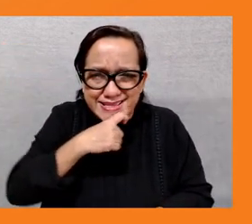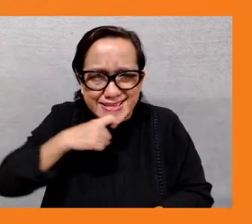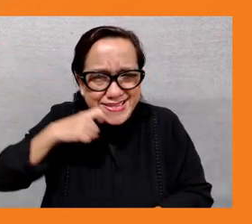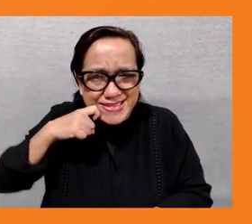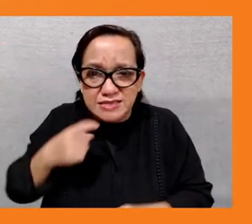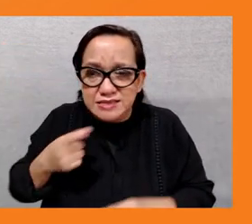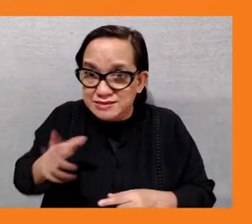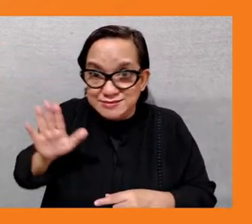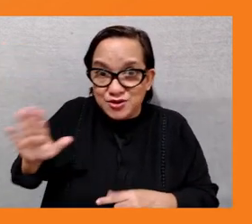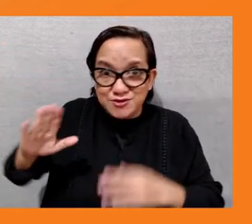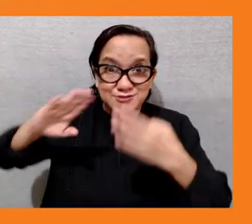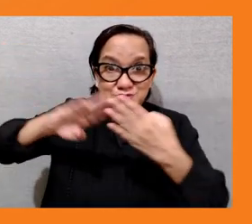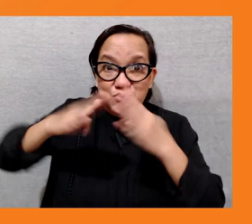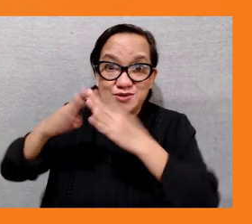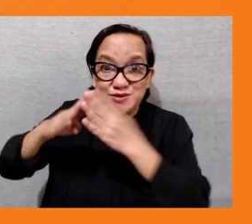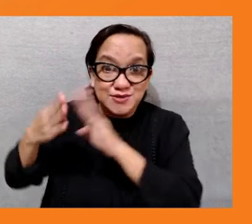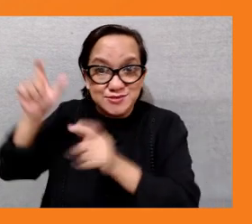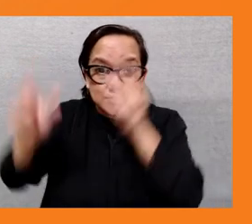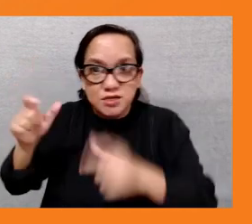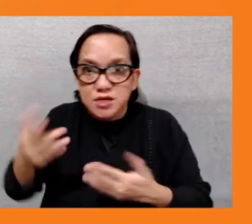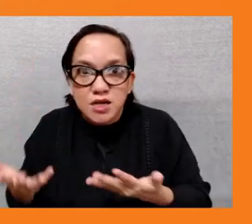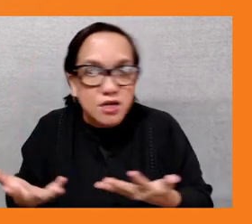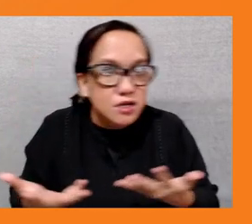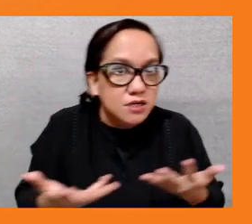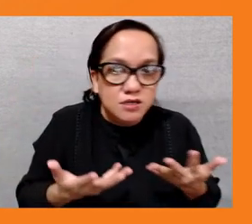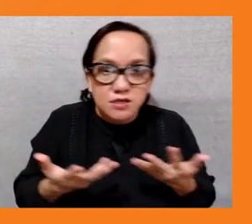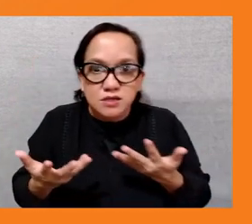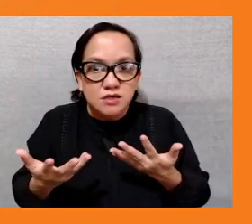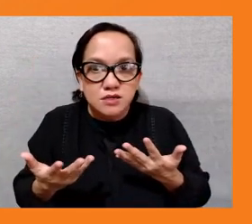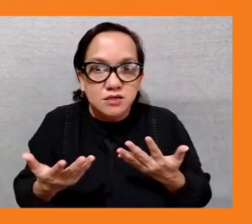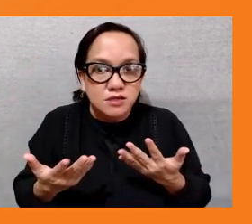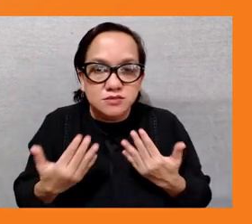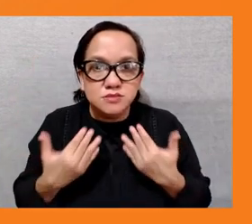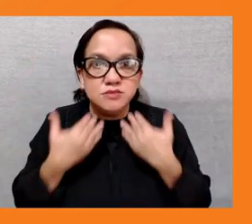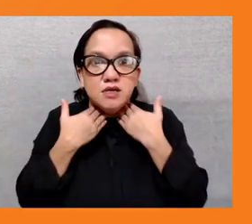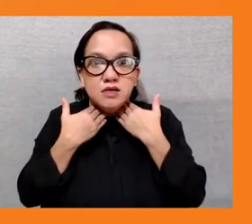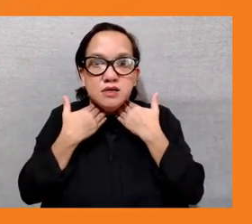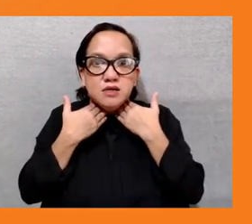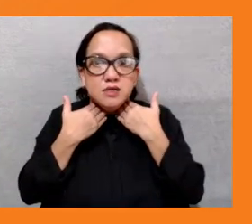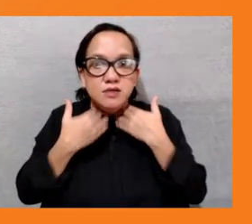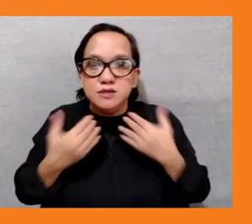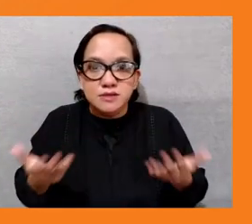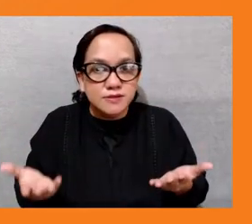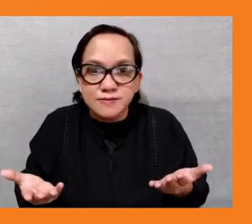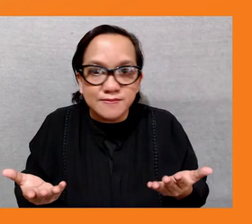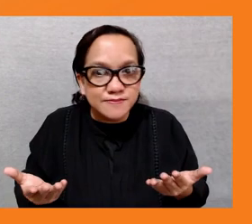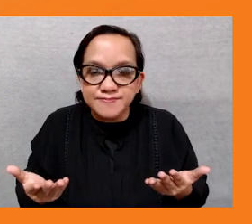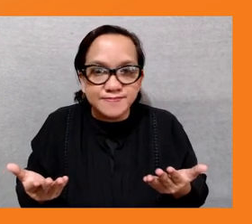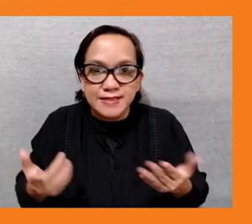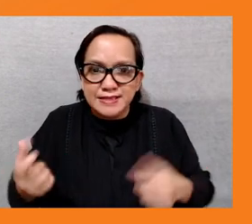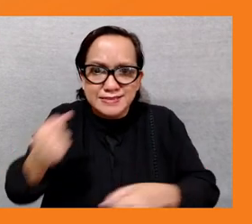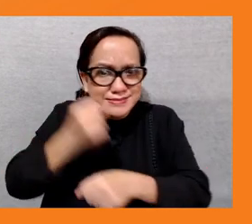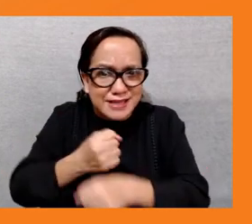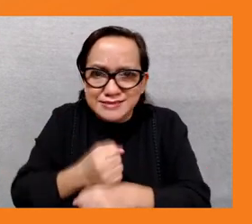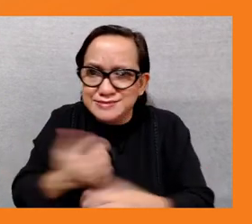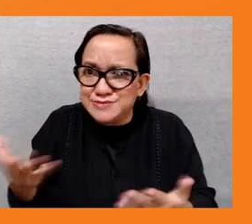of high poverty rates high dependence on climate sensitive livelihoods and increasing environmental degradation as